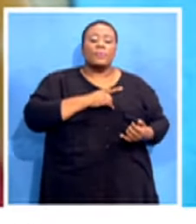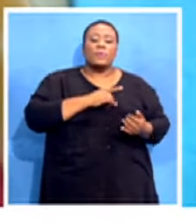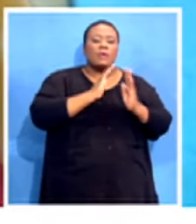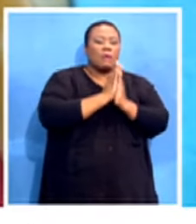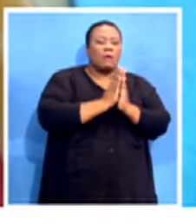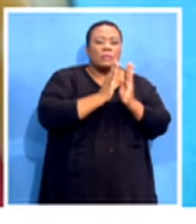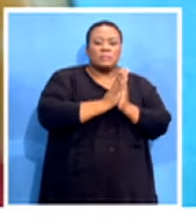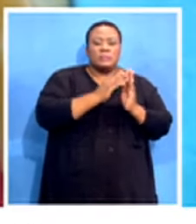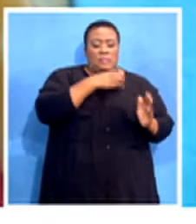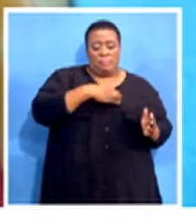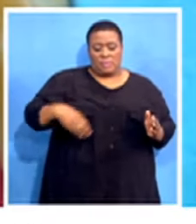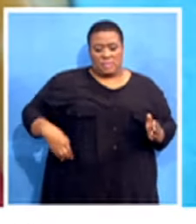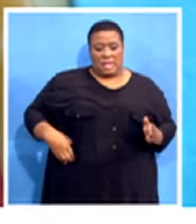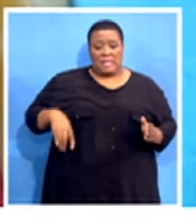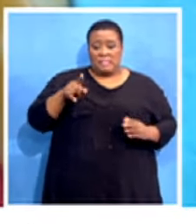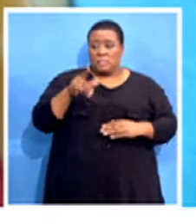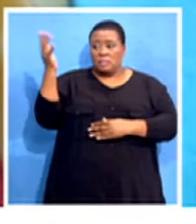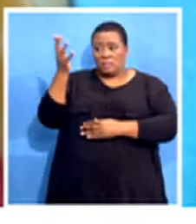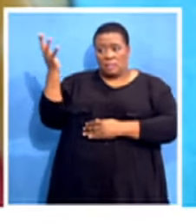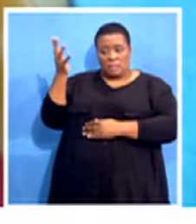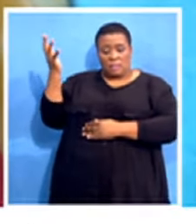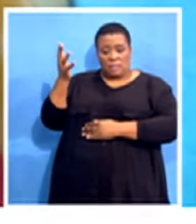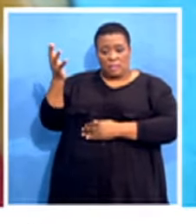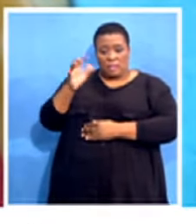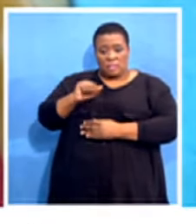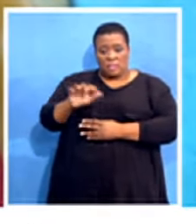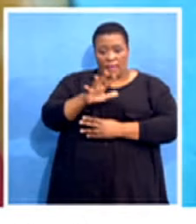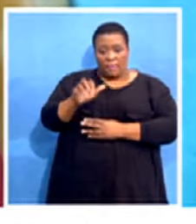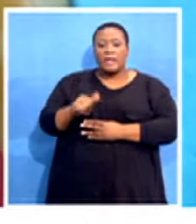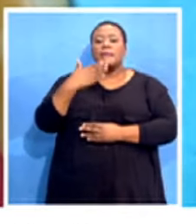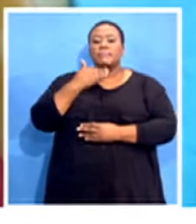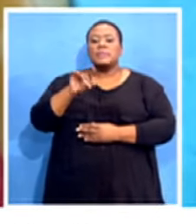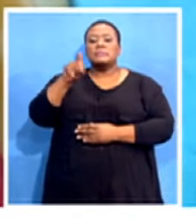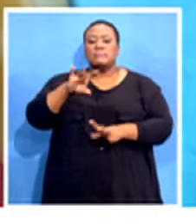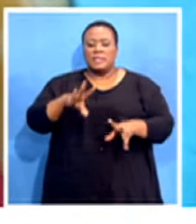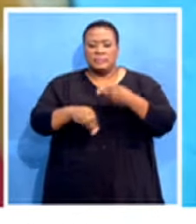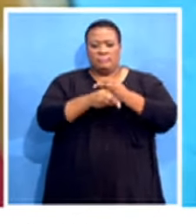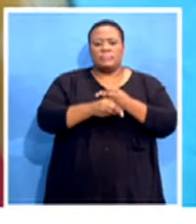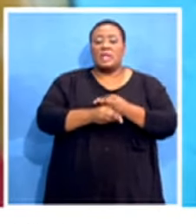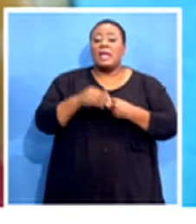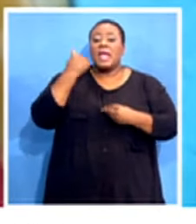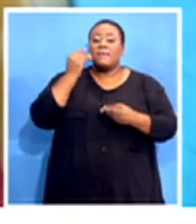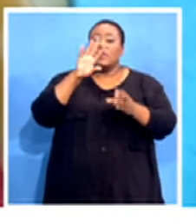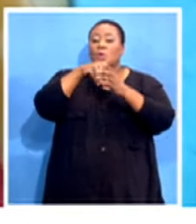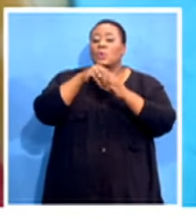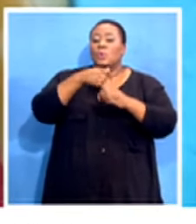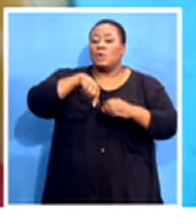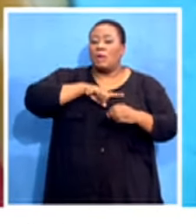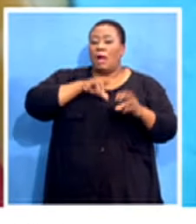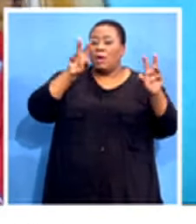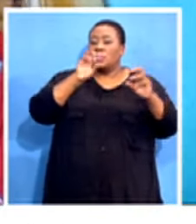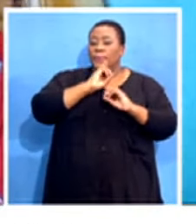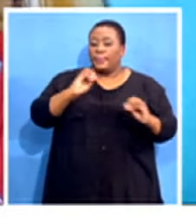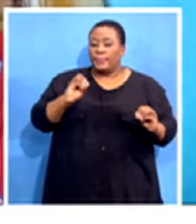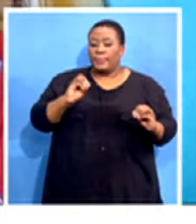president. As he addresses the nation, let him address this matter. If he doesn't address, he's in for a huge fight that we are bringing to him. And